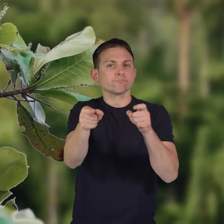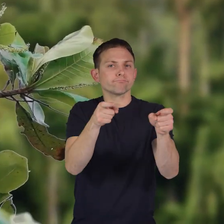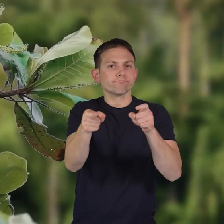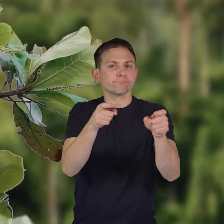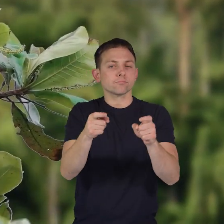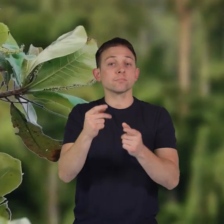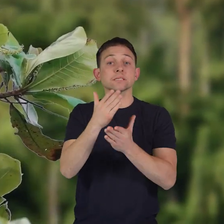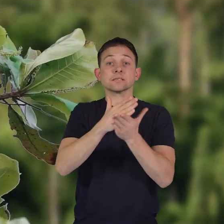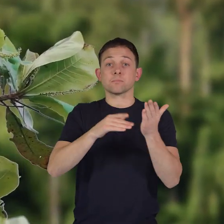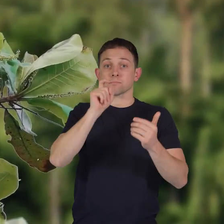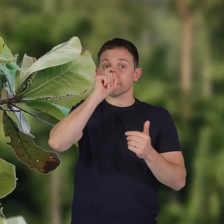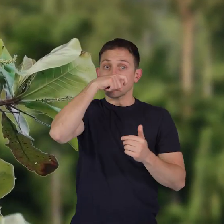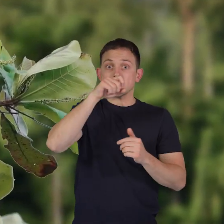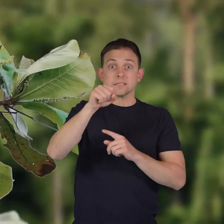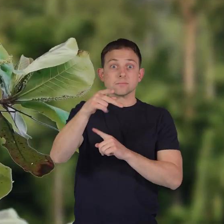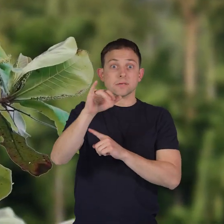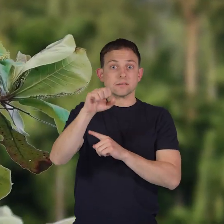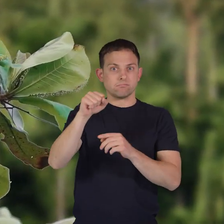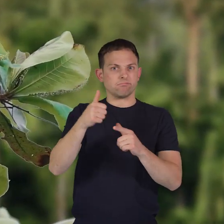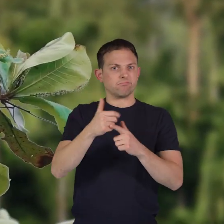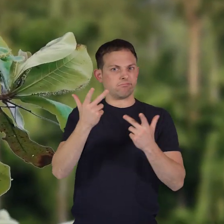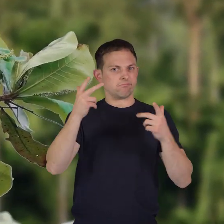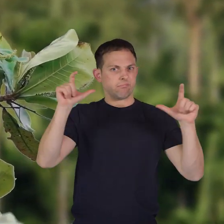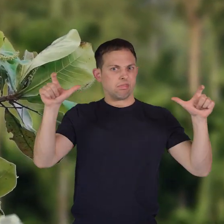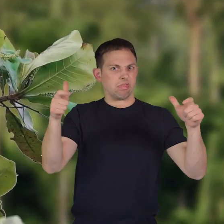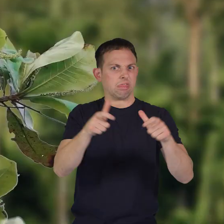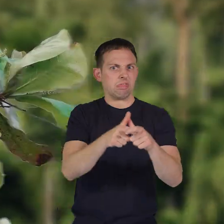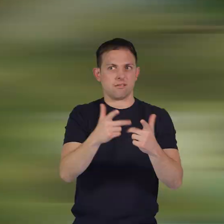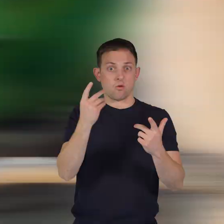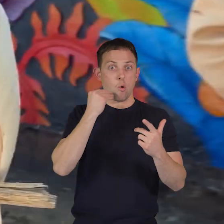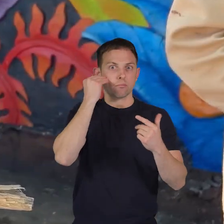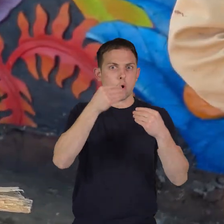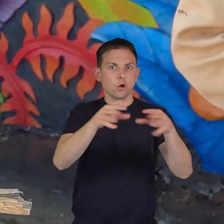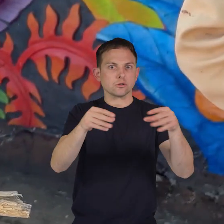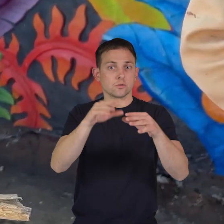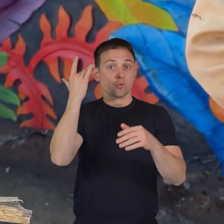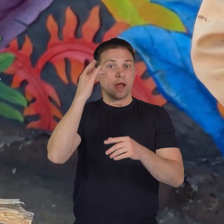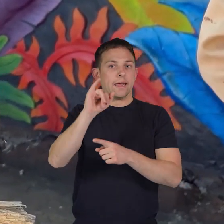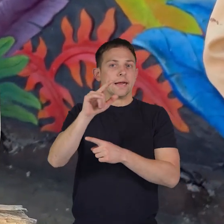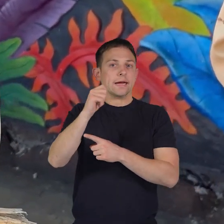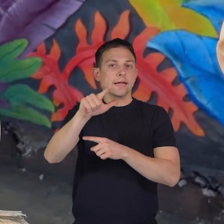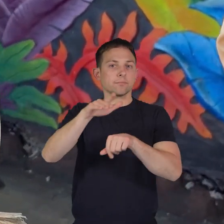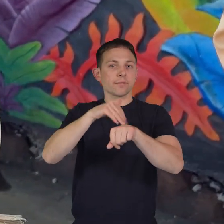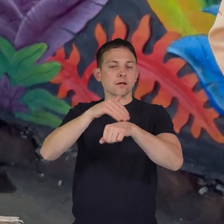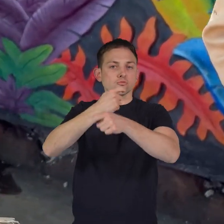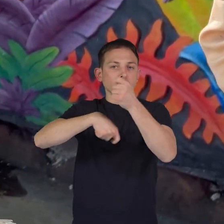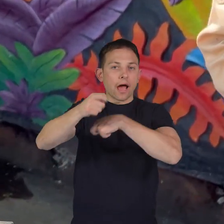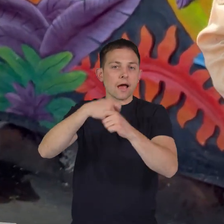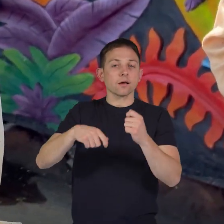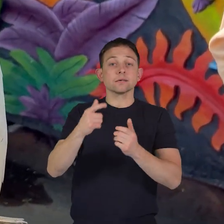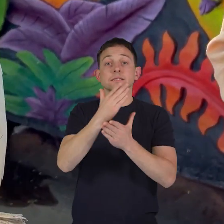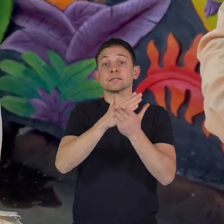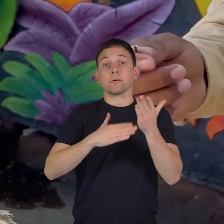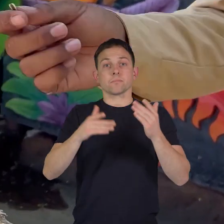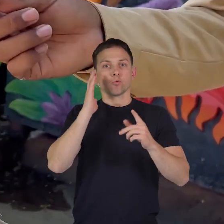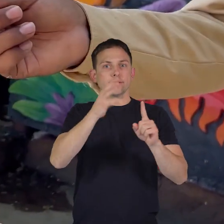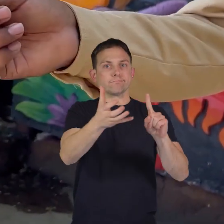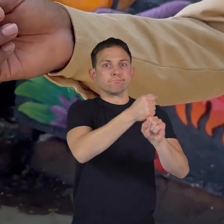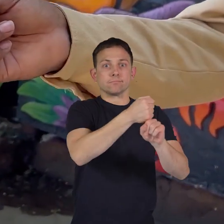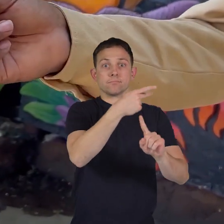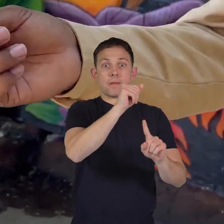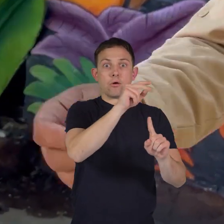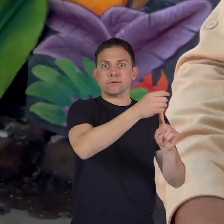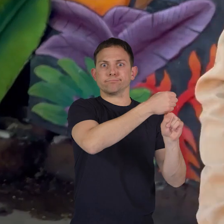are in trouble because of habitat loss and illegal pet trade. People sometimes capture parrots from the wild to keep as pets,